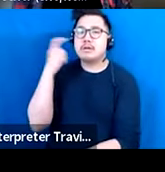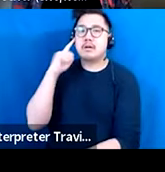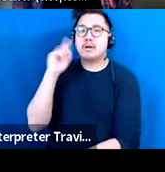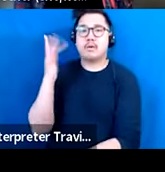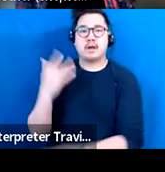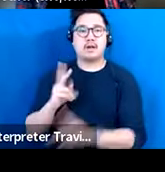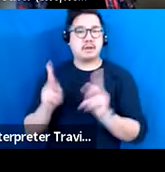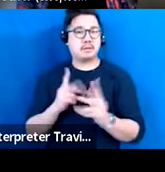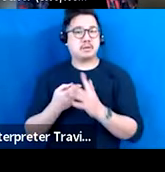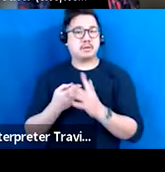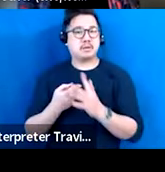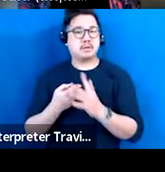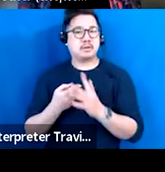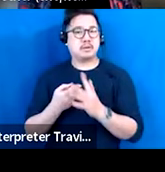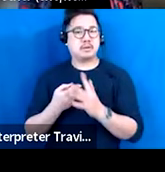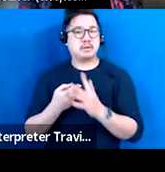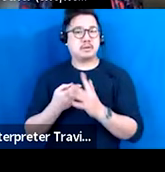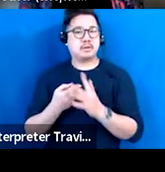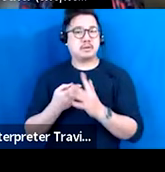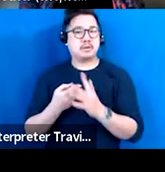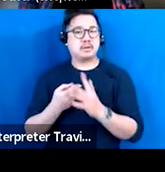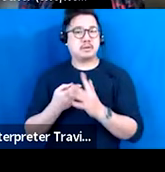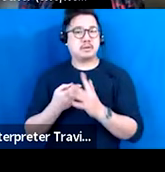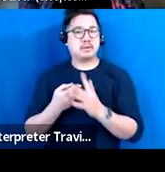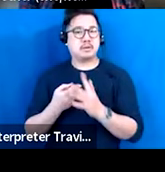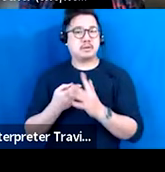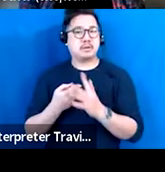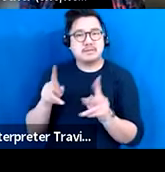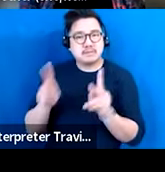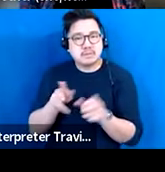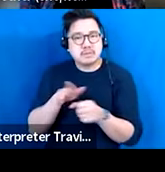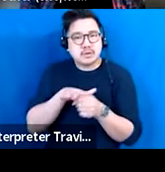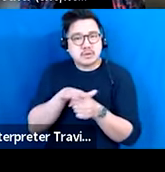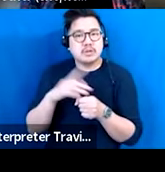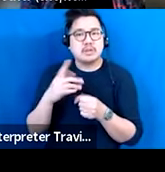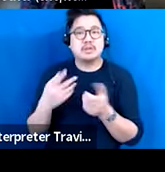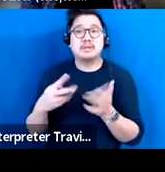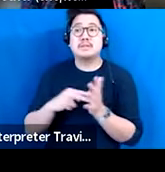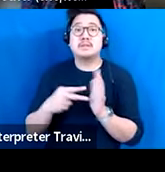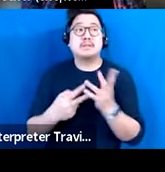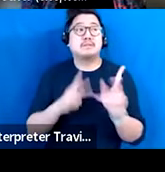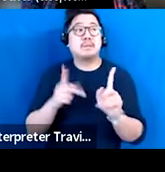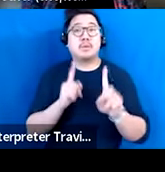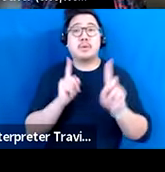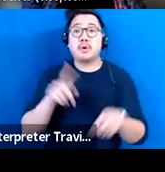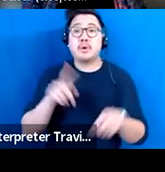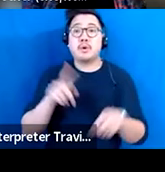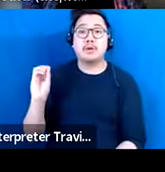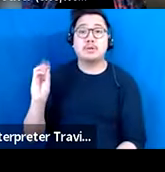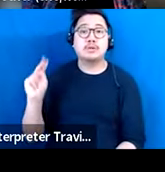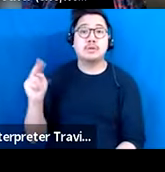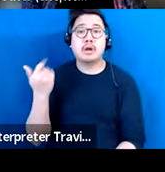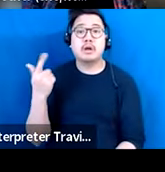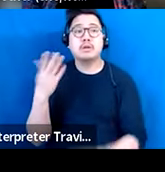their local electeds, right? It started because they didn't go to town hall meetings, demanding money